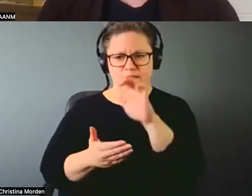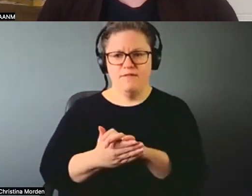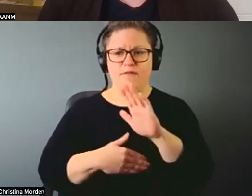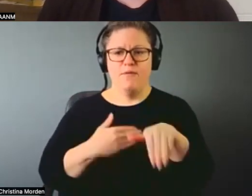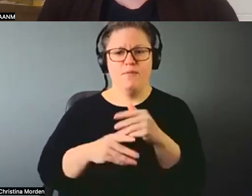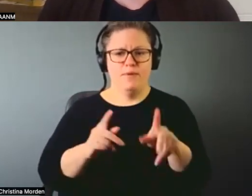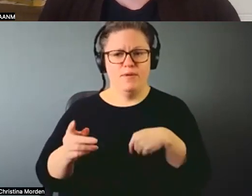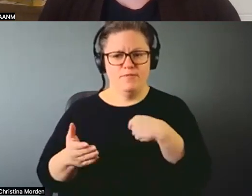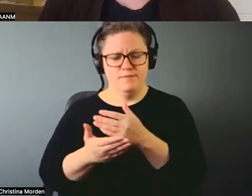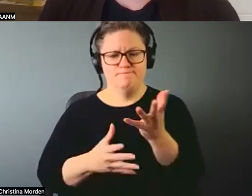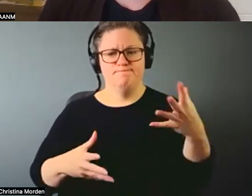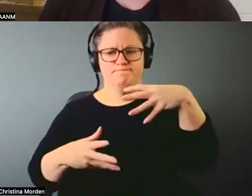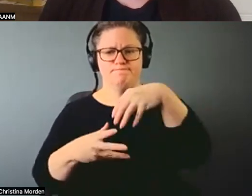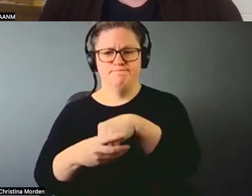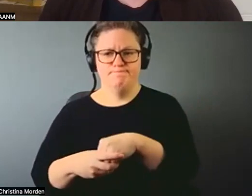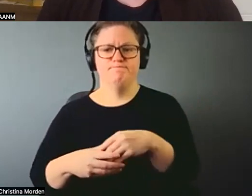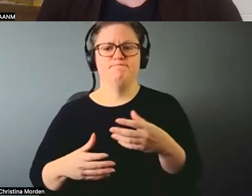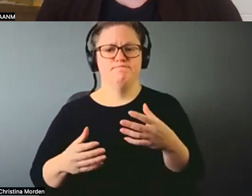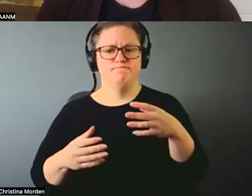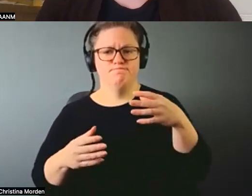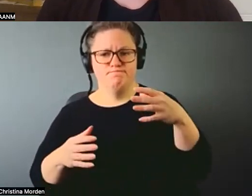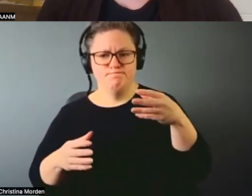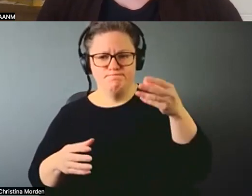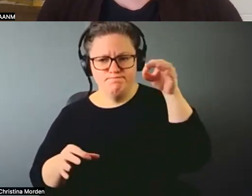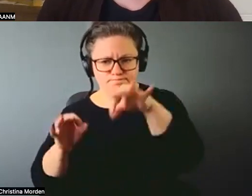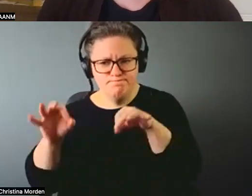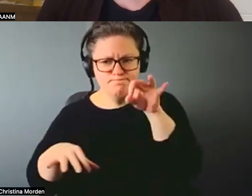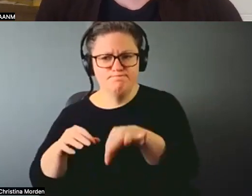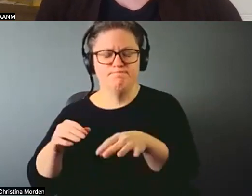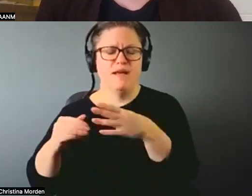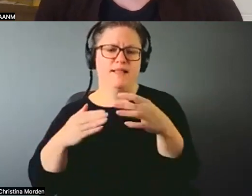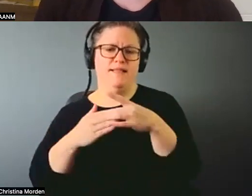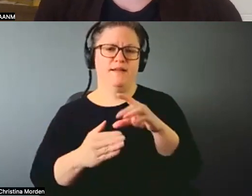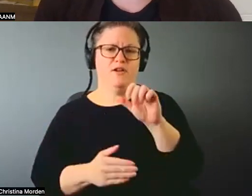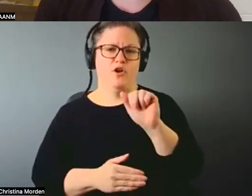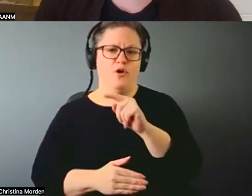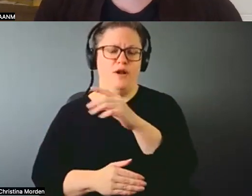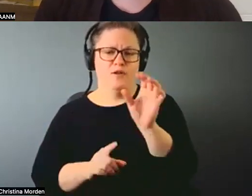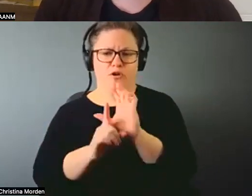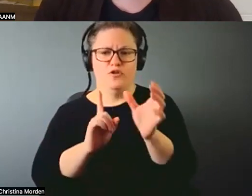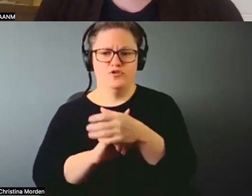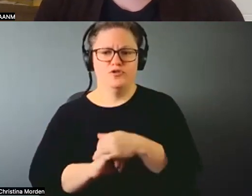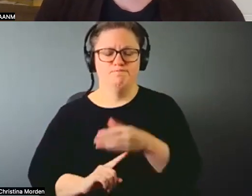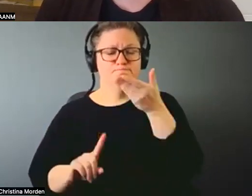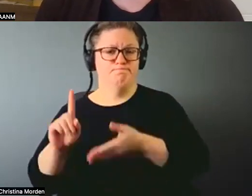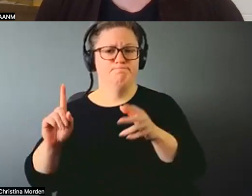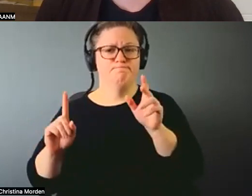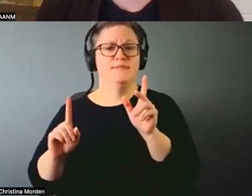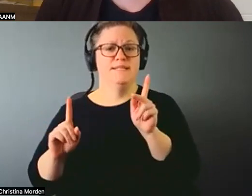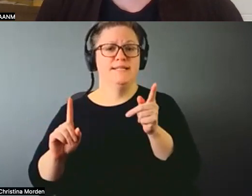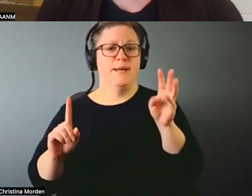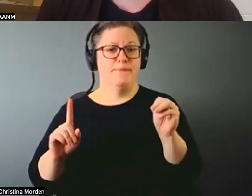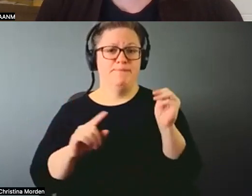working in audio and film as a result of a deliberating and transformative illness. She